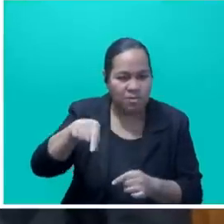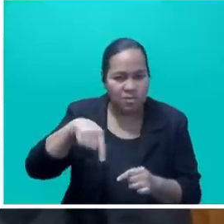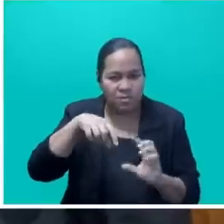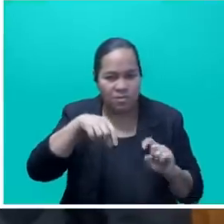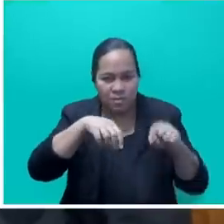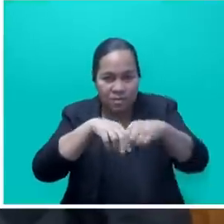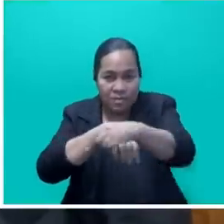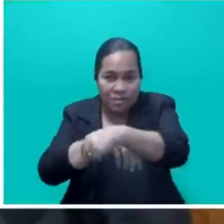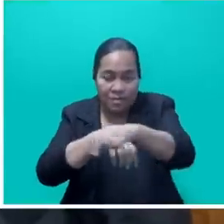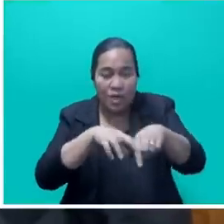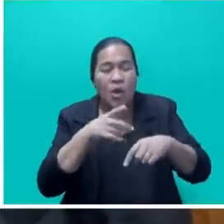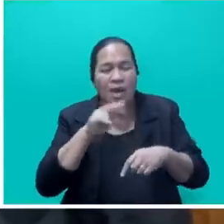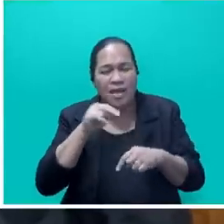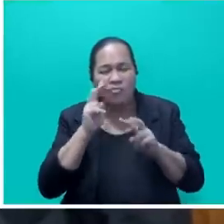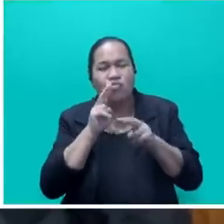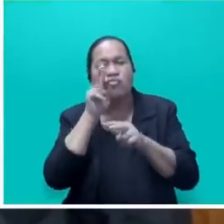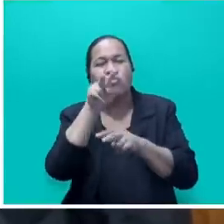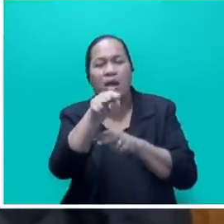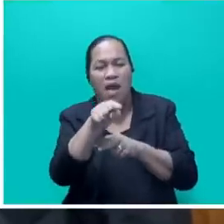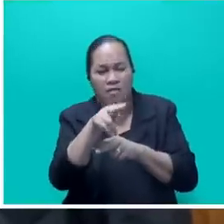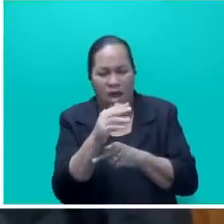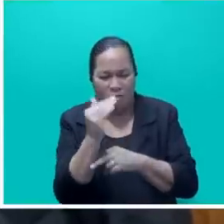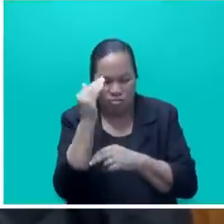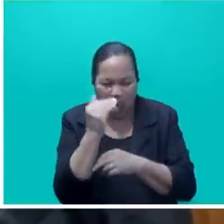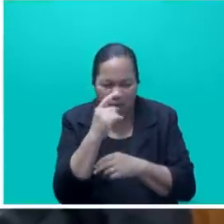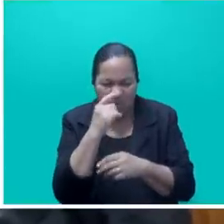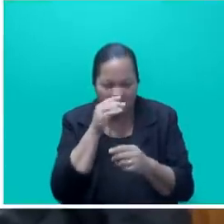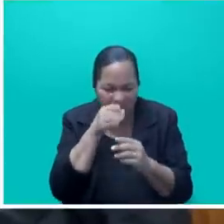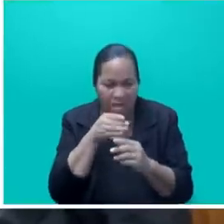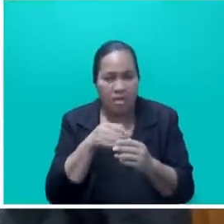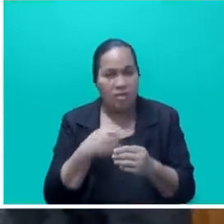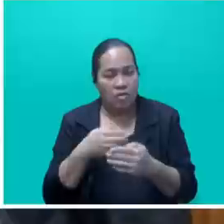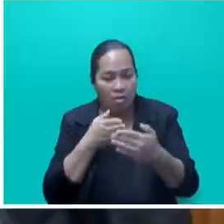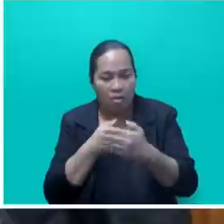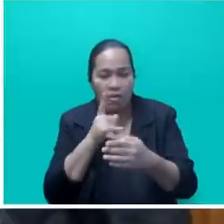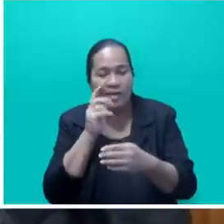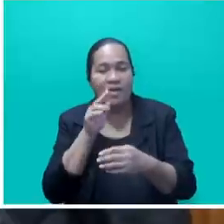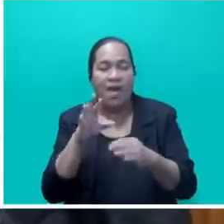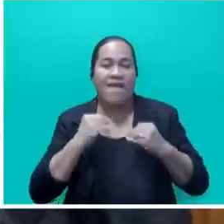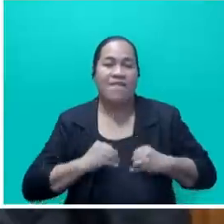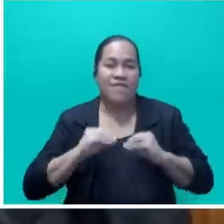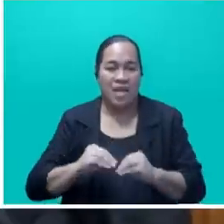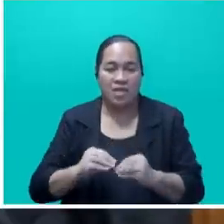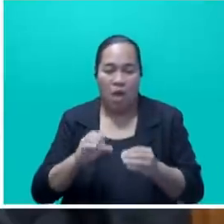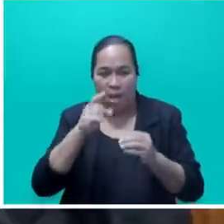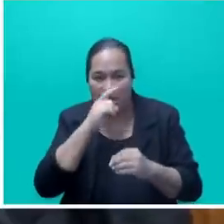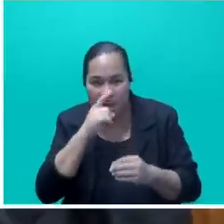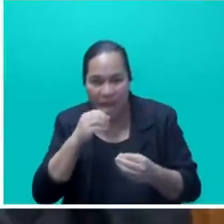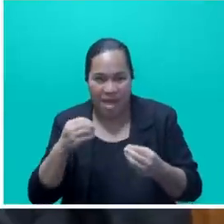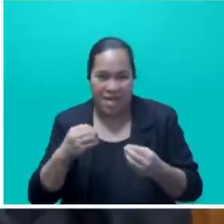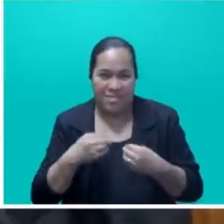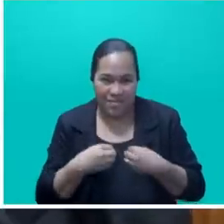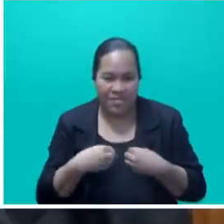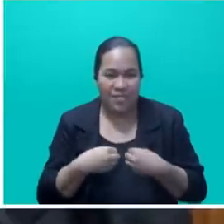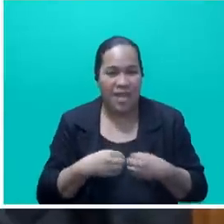Speaker said, we need to look beyond our short-term margins. We need to invest in our businesses, invest in our people and their capabilities.